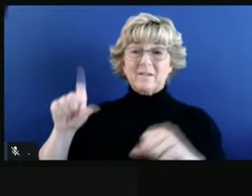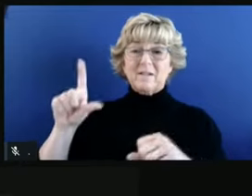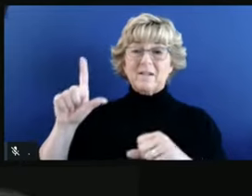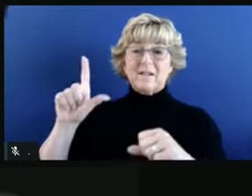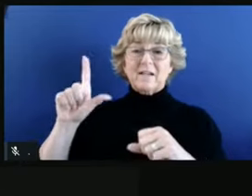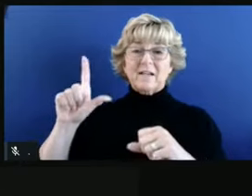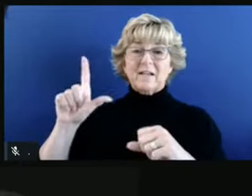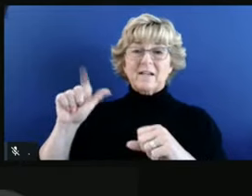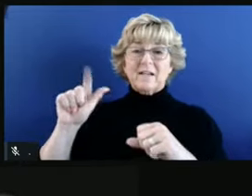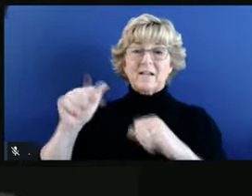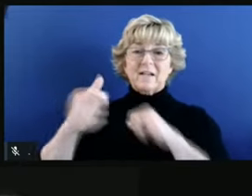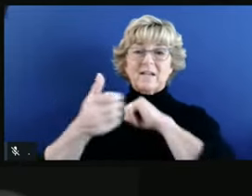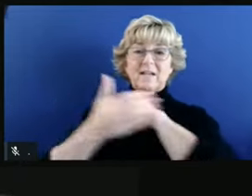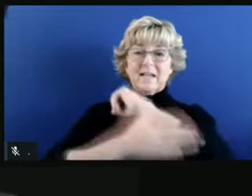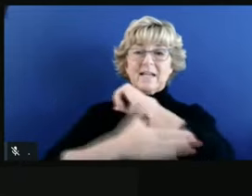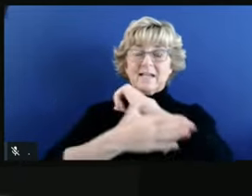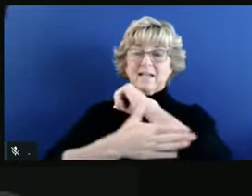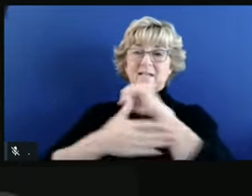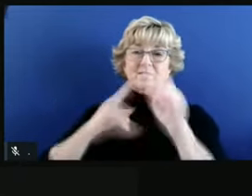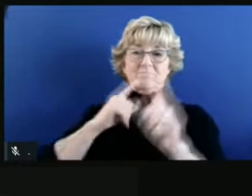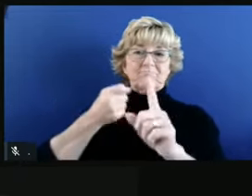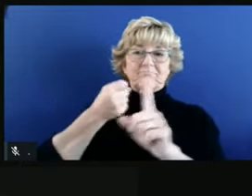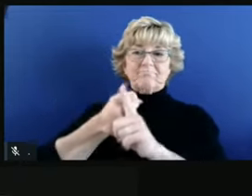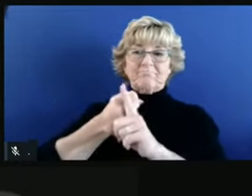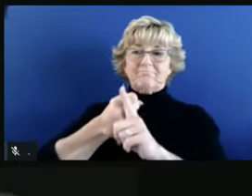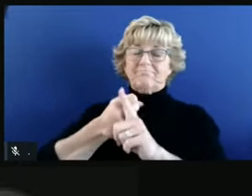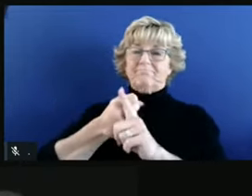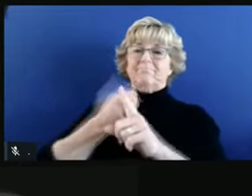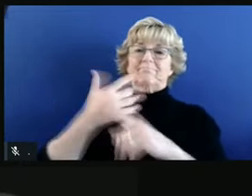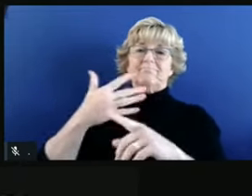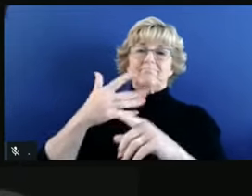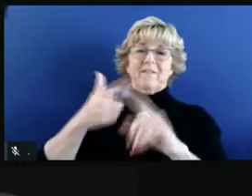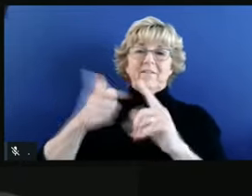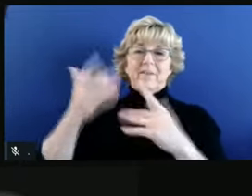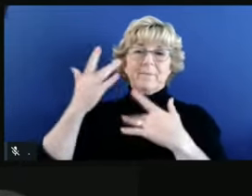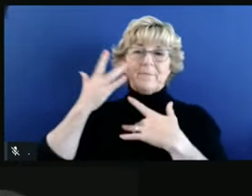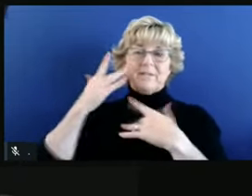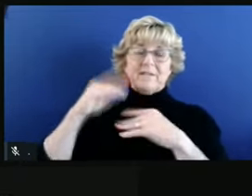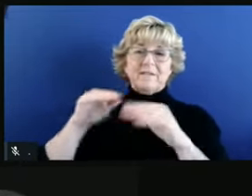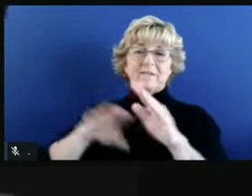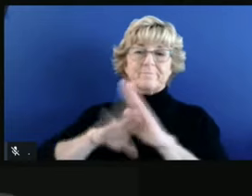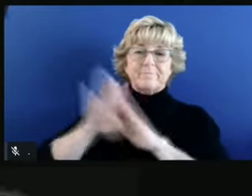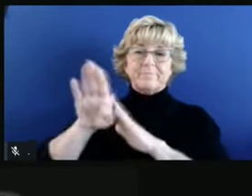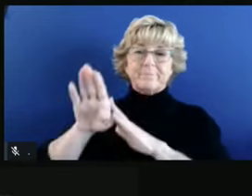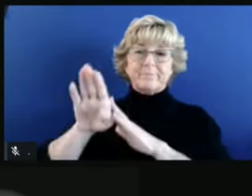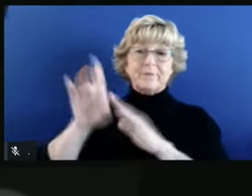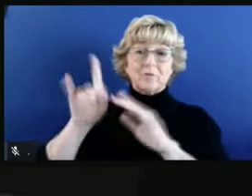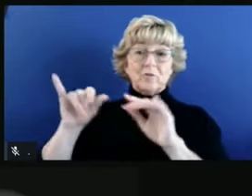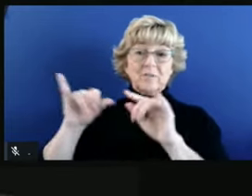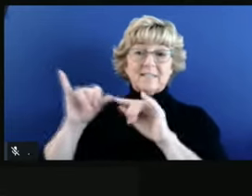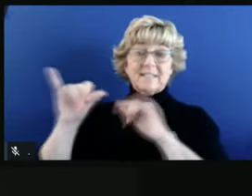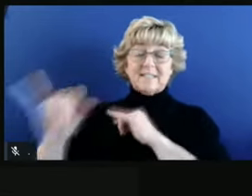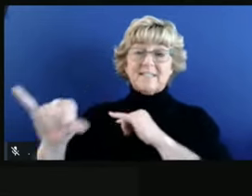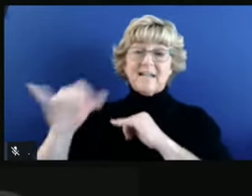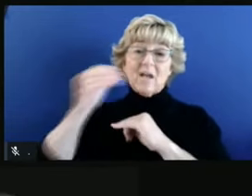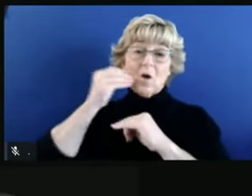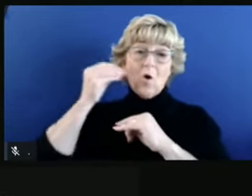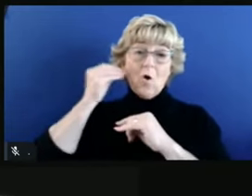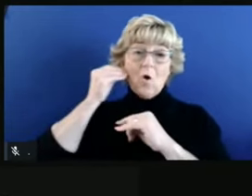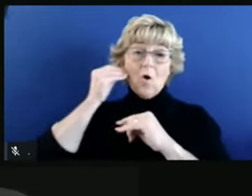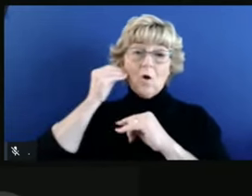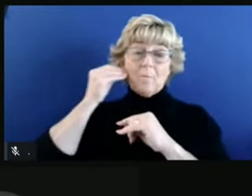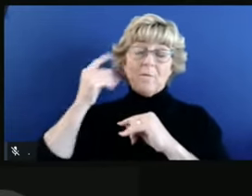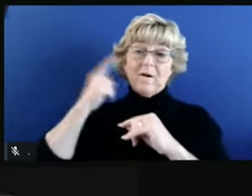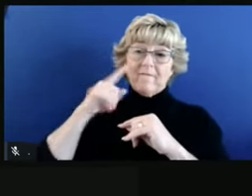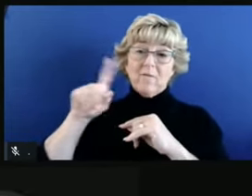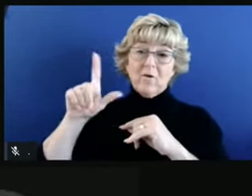County is being hit horrifically hard by the pandemic. Do you think some kind of modified stay-at-home order is prudent for L.A. County? Finally,